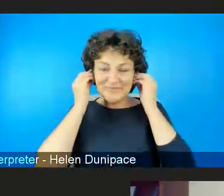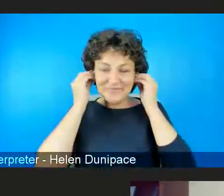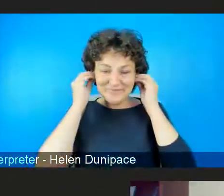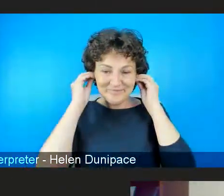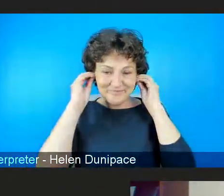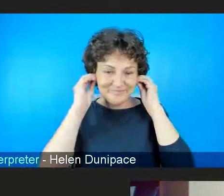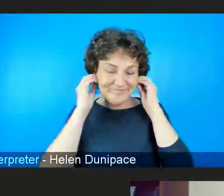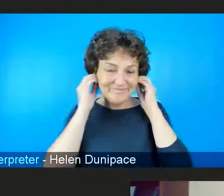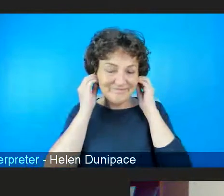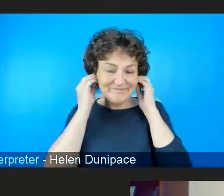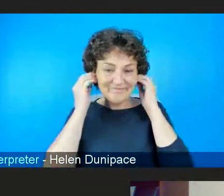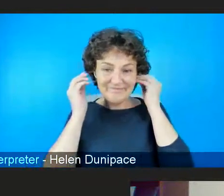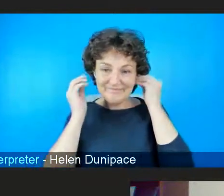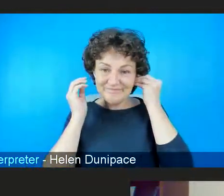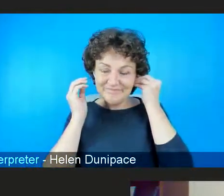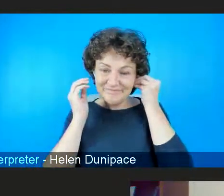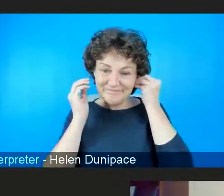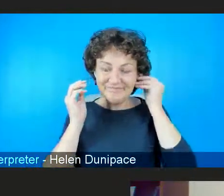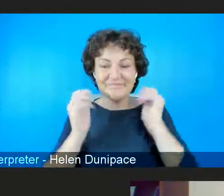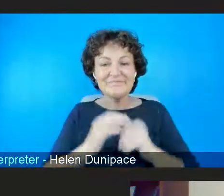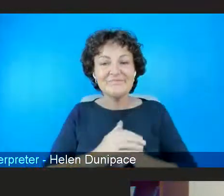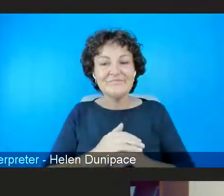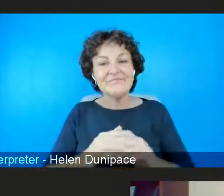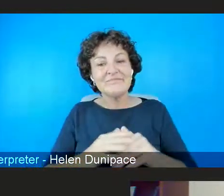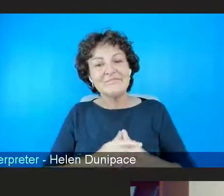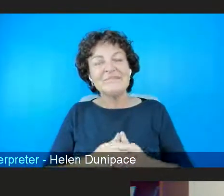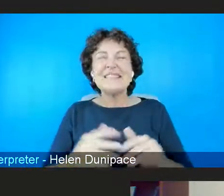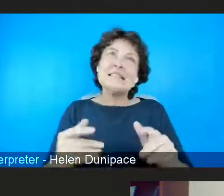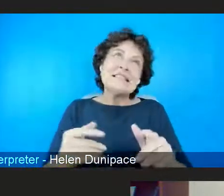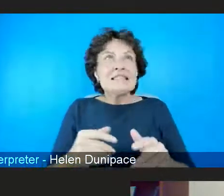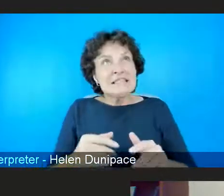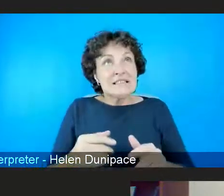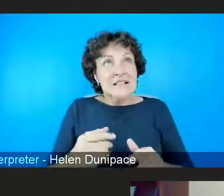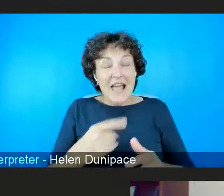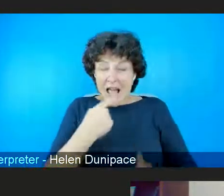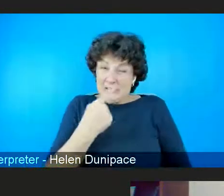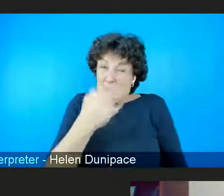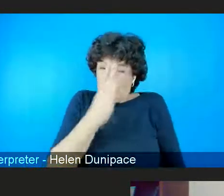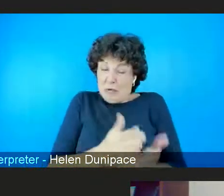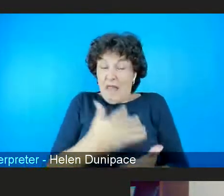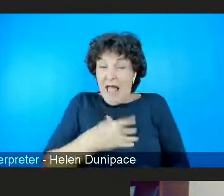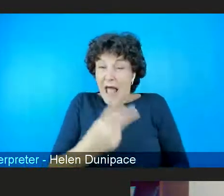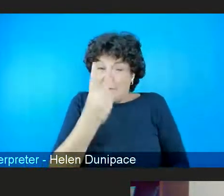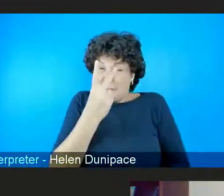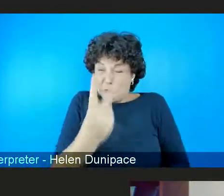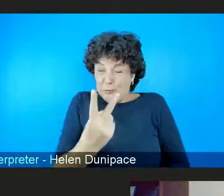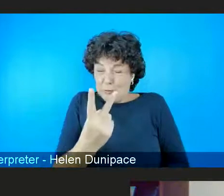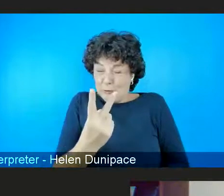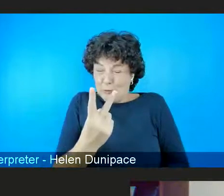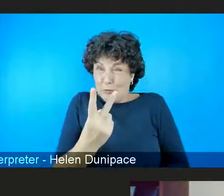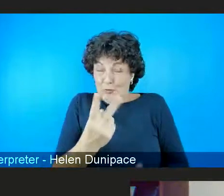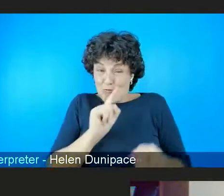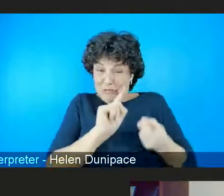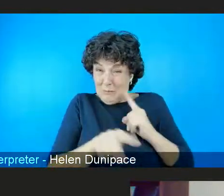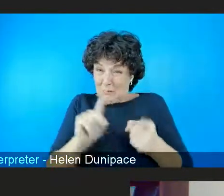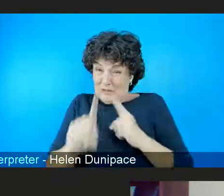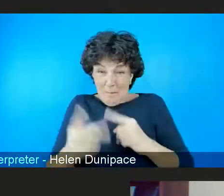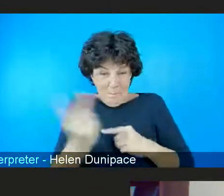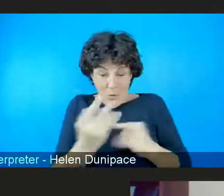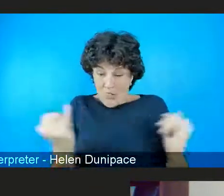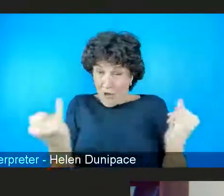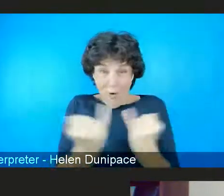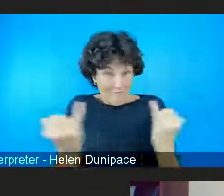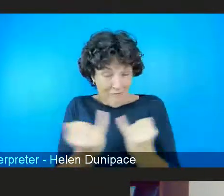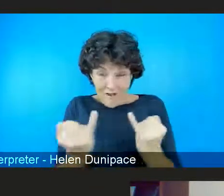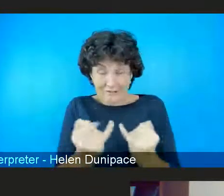I think I have two sort of conflicting responses to that statement. Clearly, I